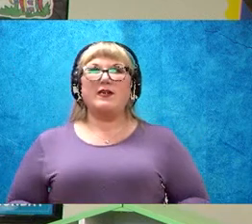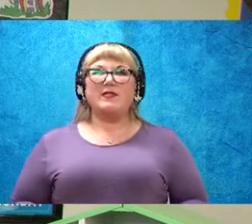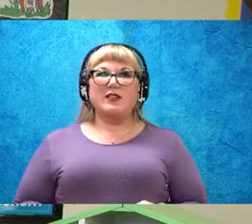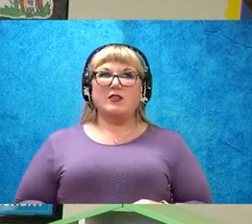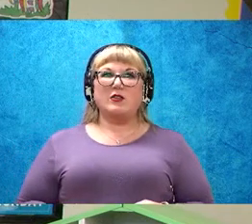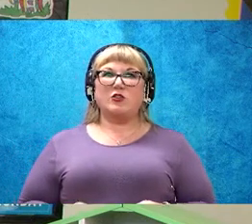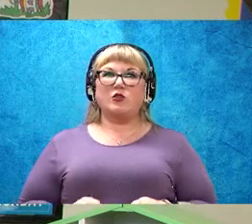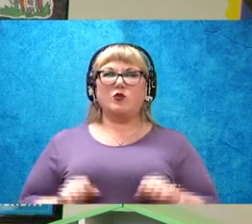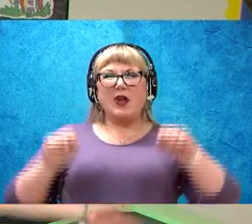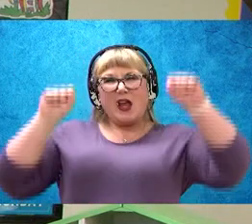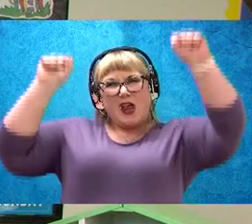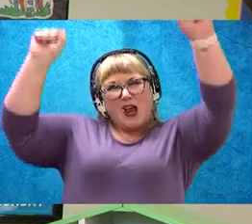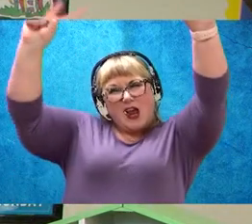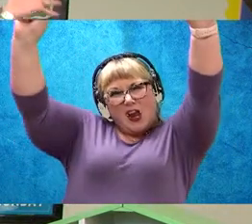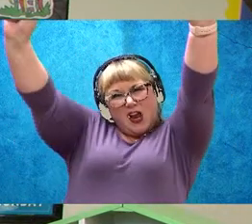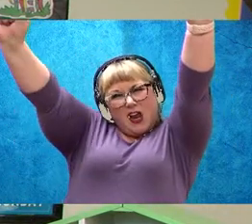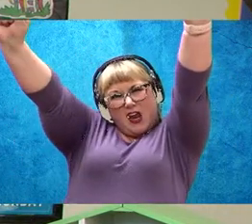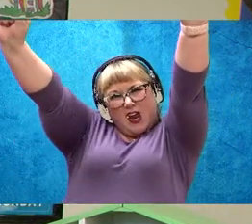Ready?